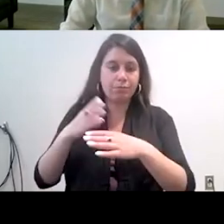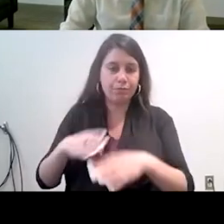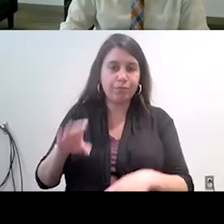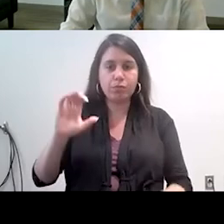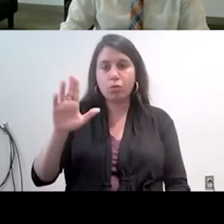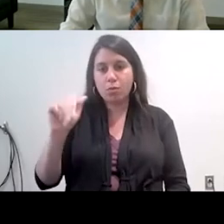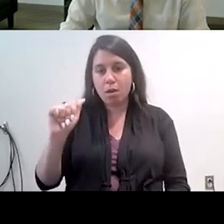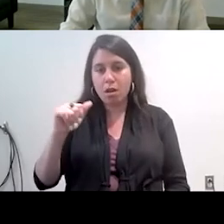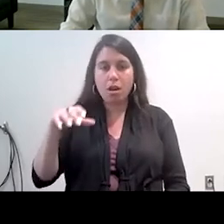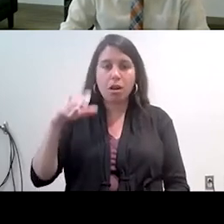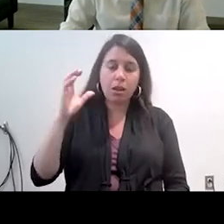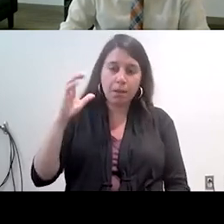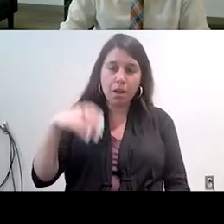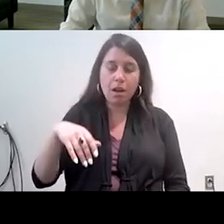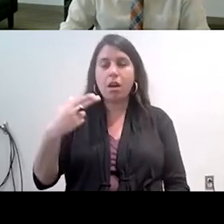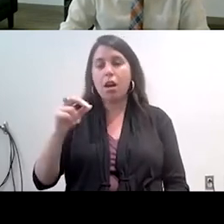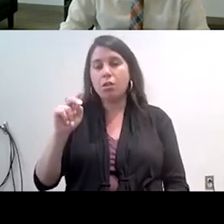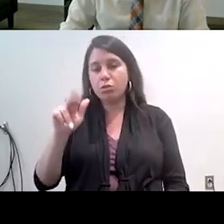from Honduras and then three from